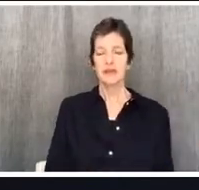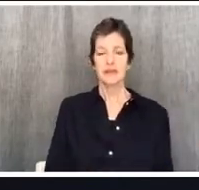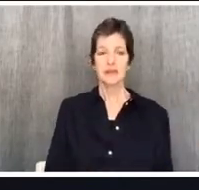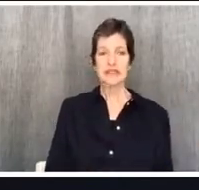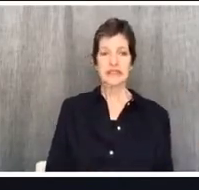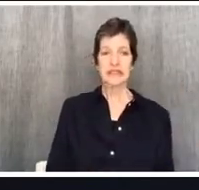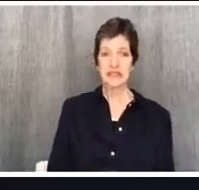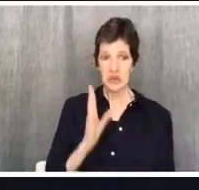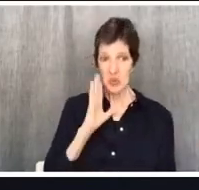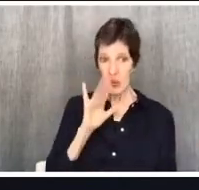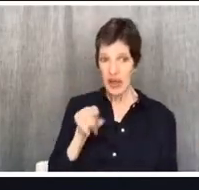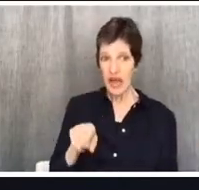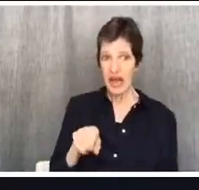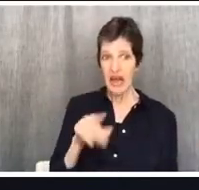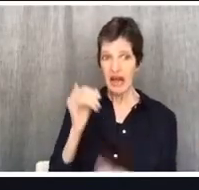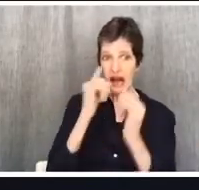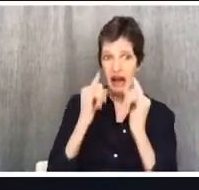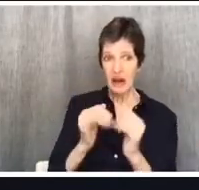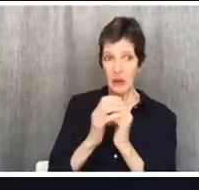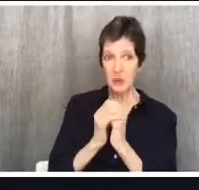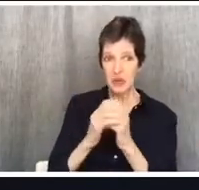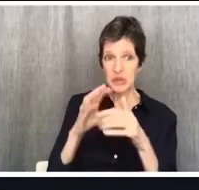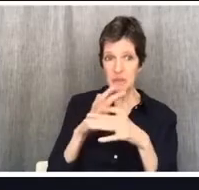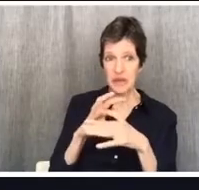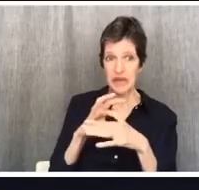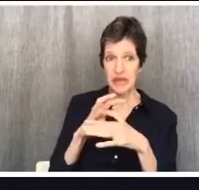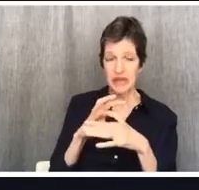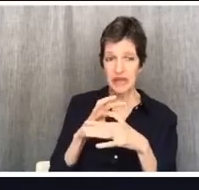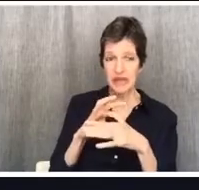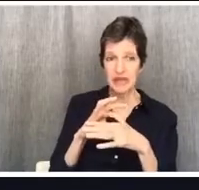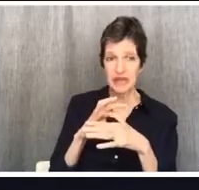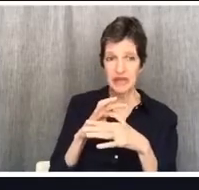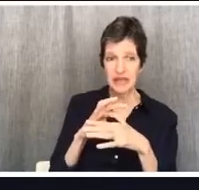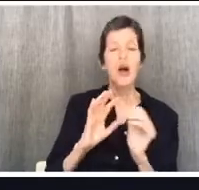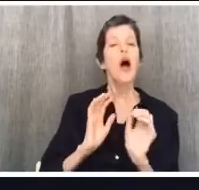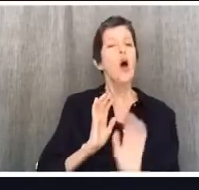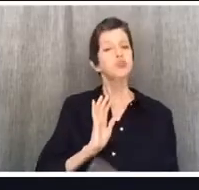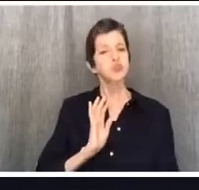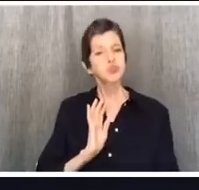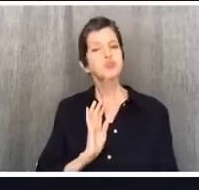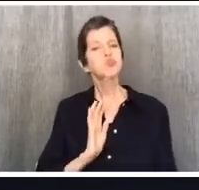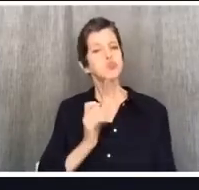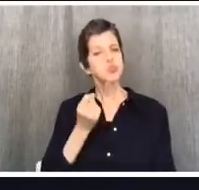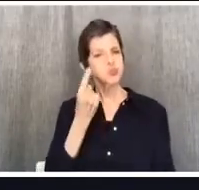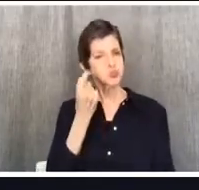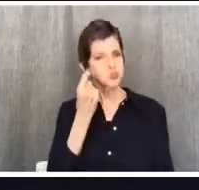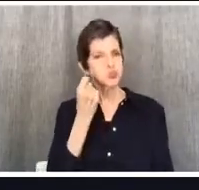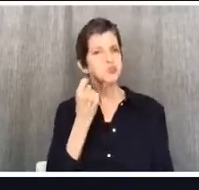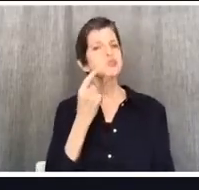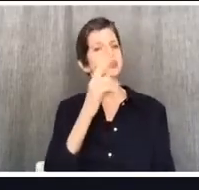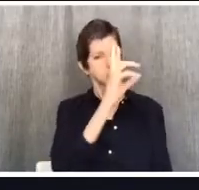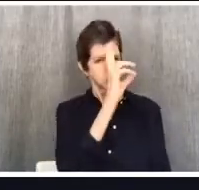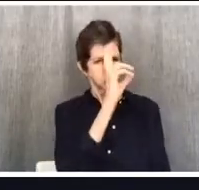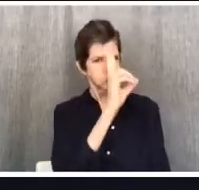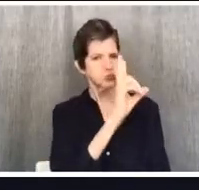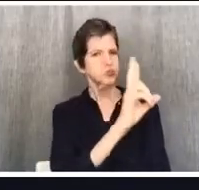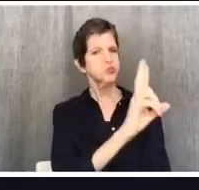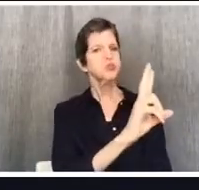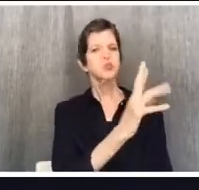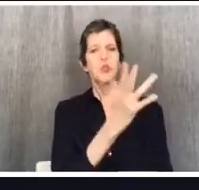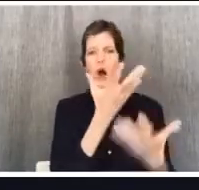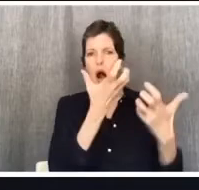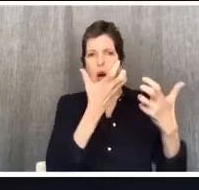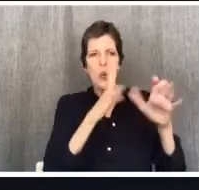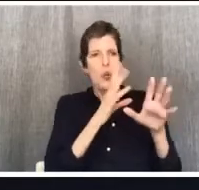says, don't eat it. He is not saying don't eat it because somehow the meat has been sort of contaminated spiritually with demonic forces.